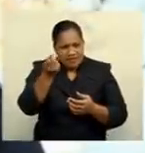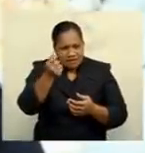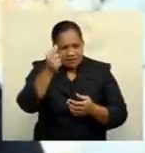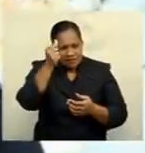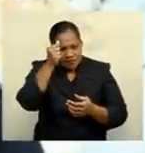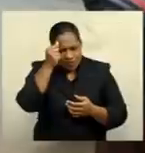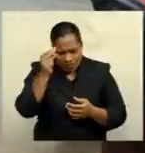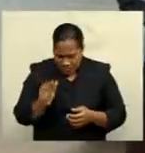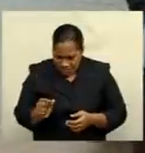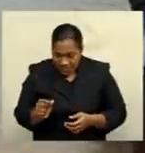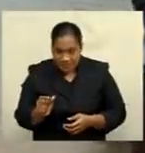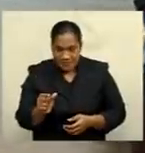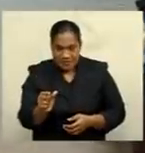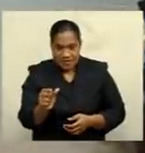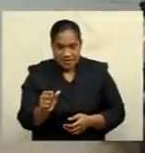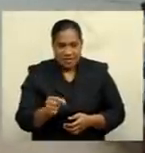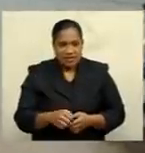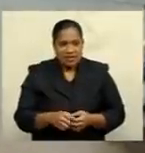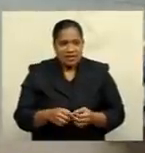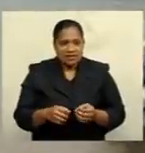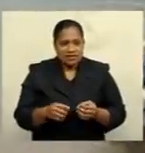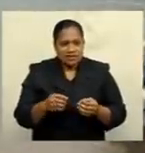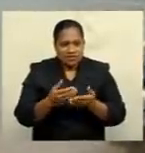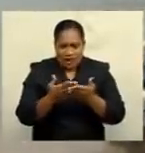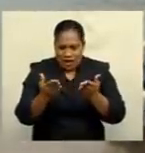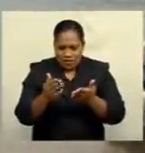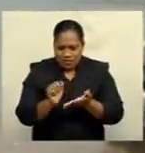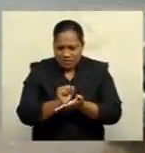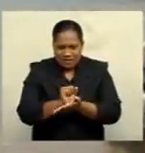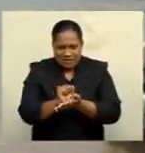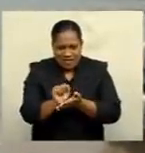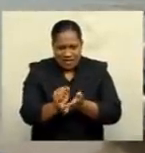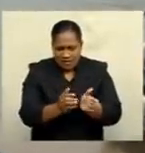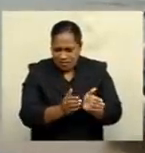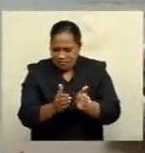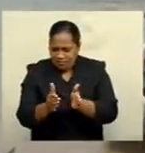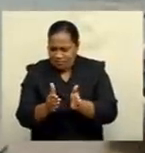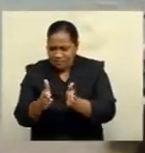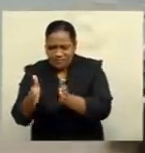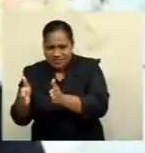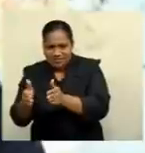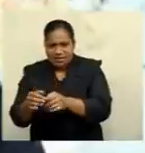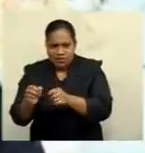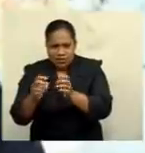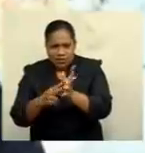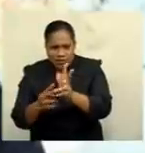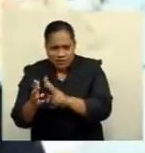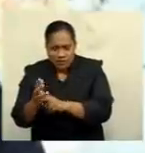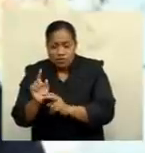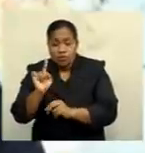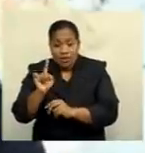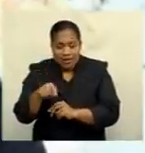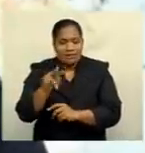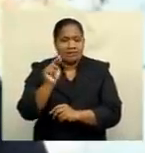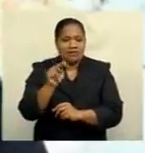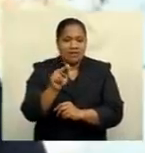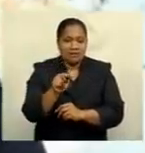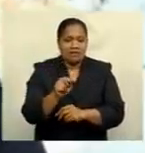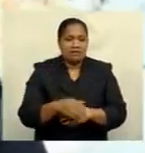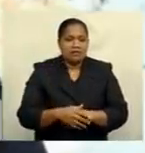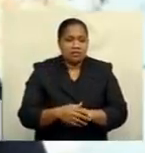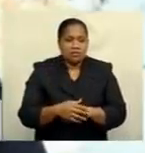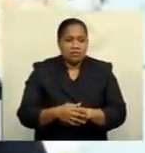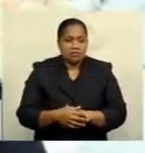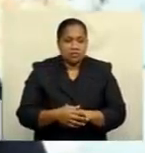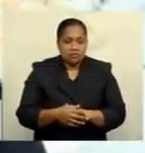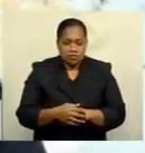drugs has moved along. We've acquired new capabilities and that's what we need to close up.